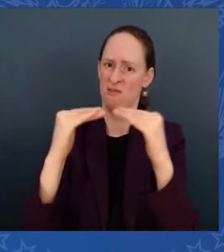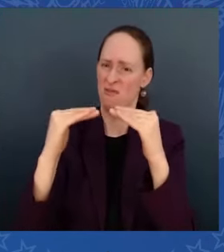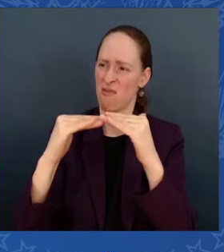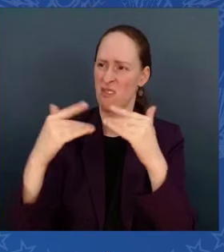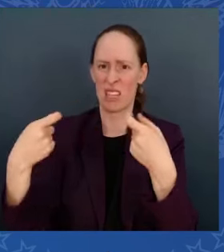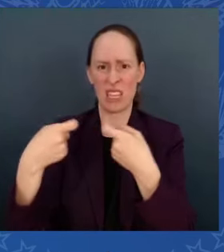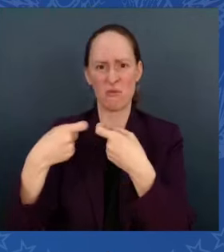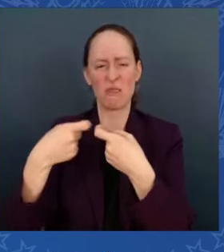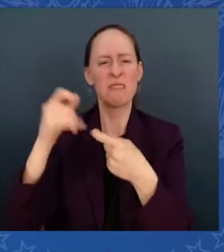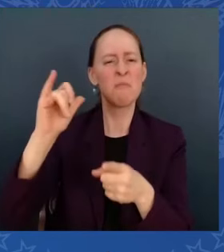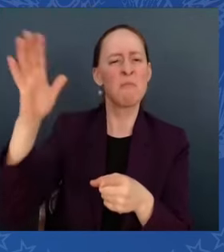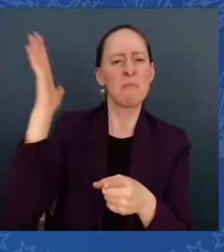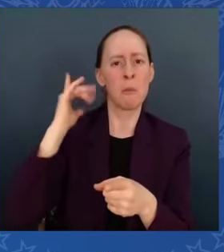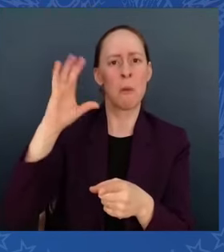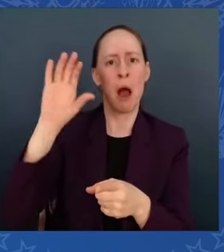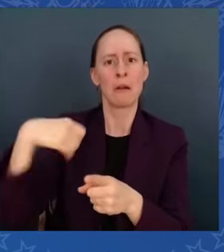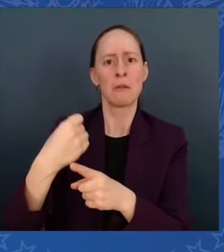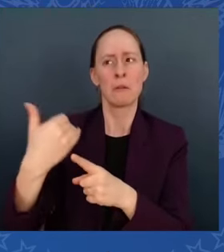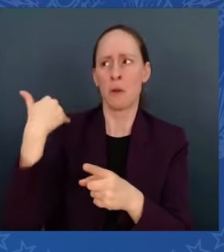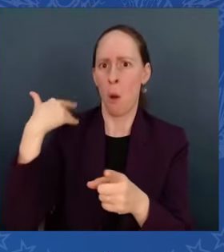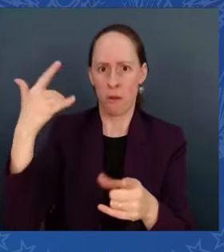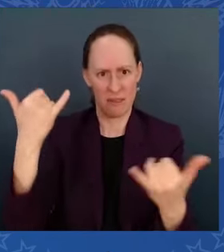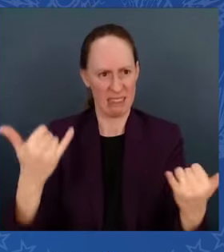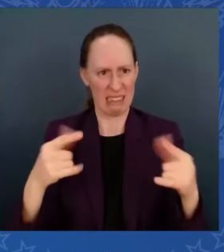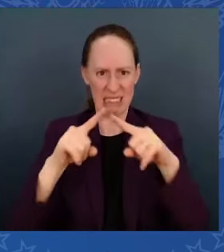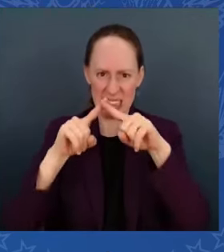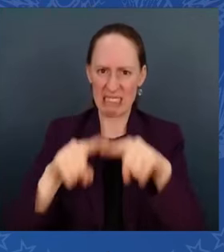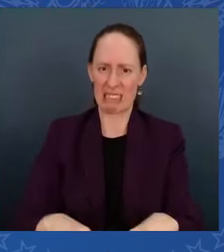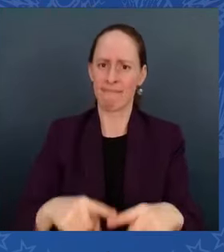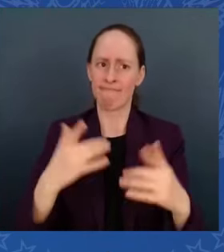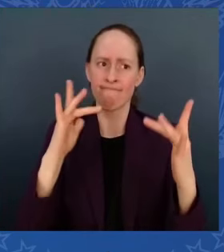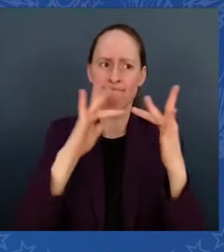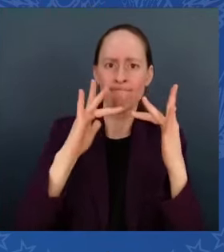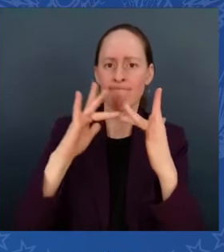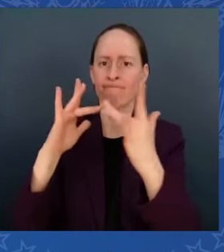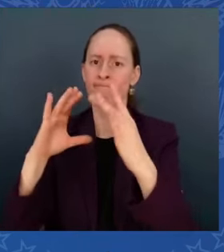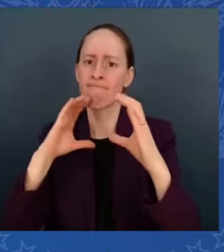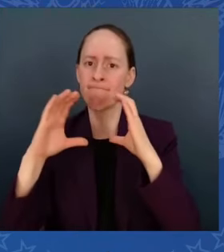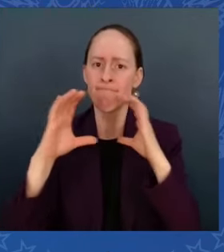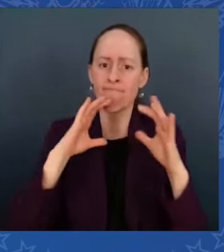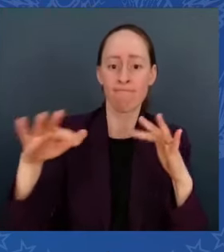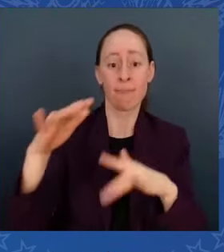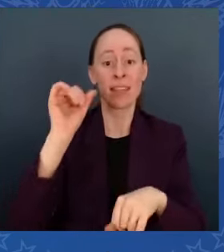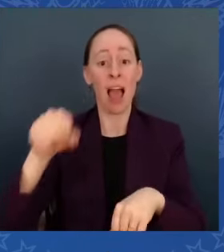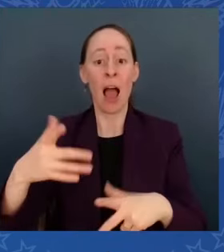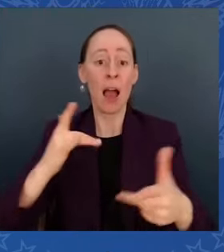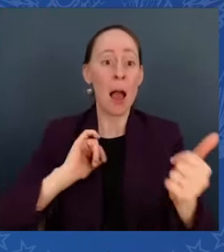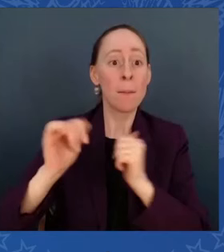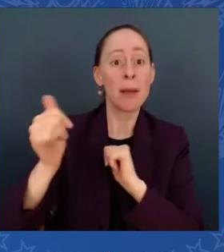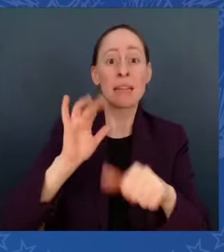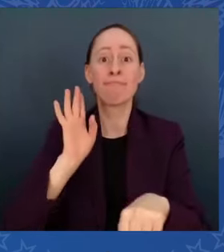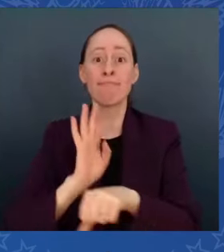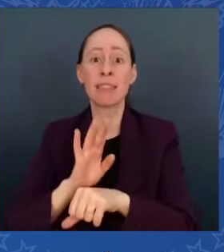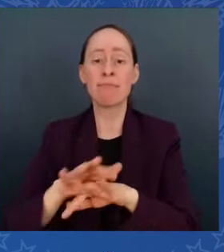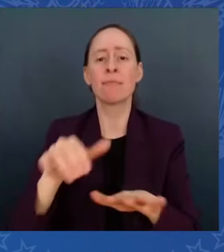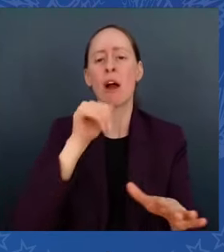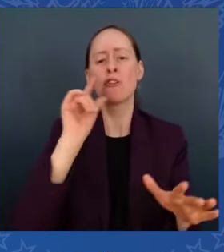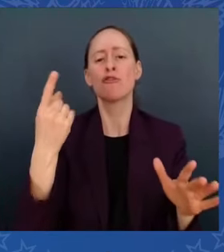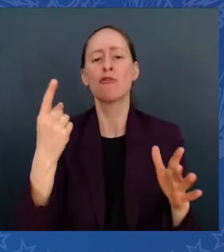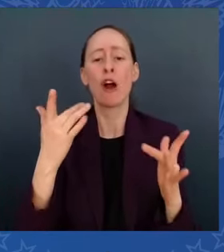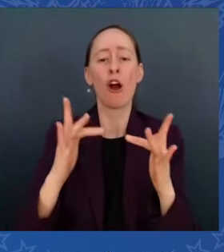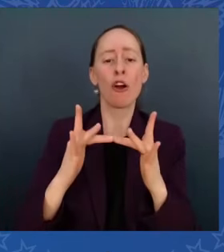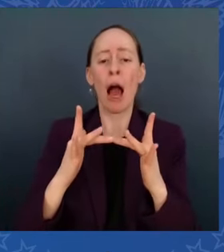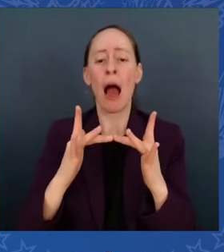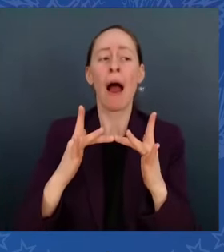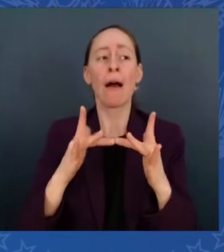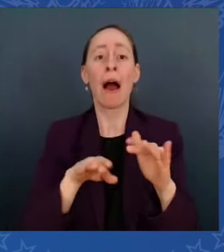communication, being able to compete. It's not enough to just have internet access. It needs to be affordable. That's